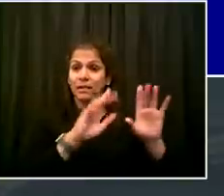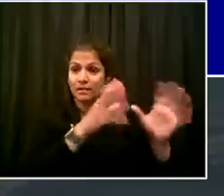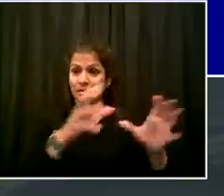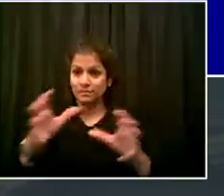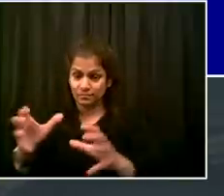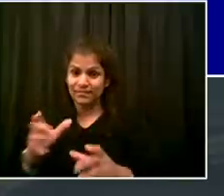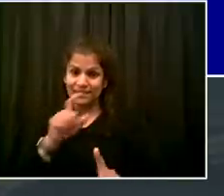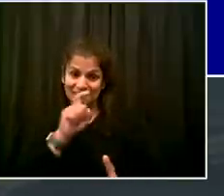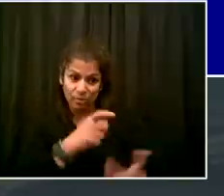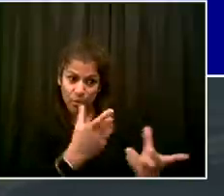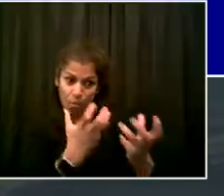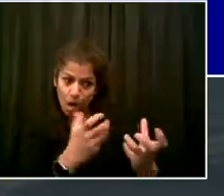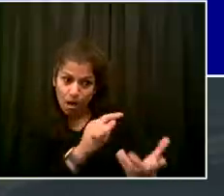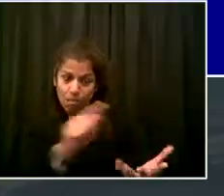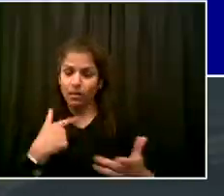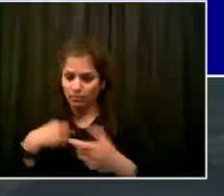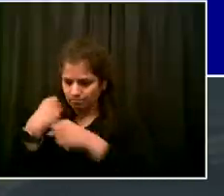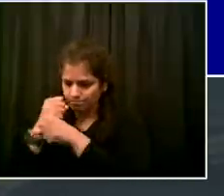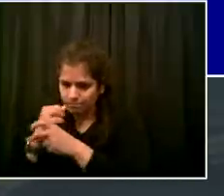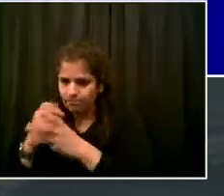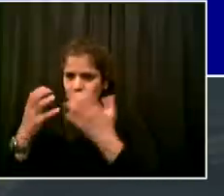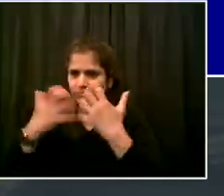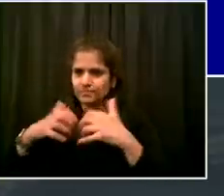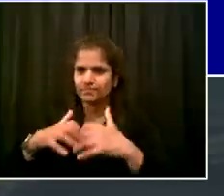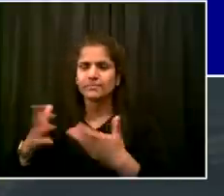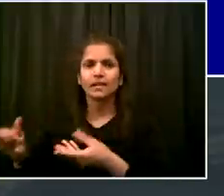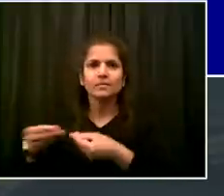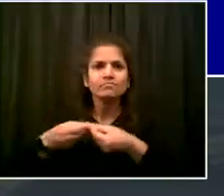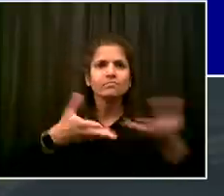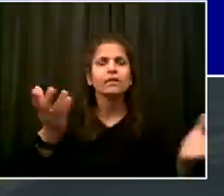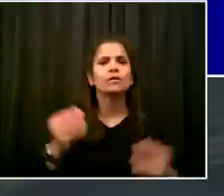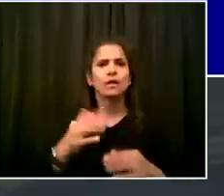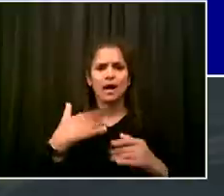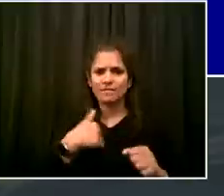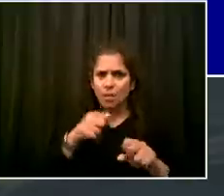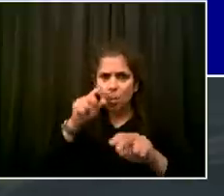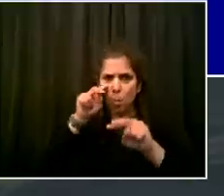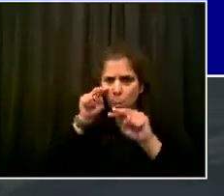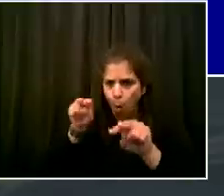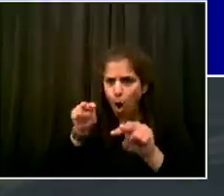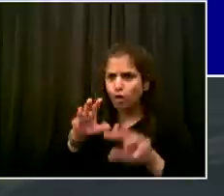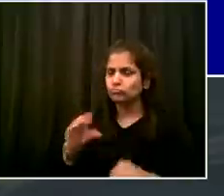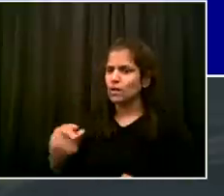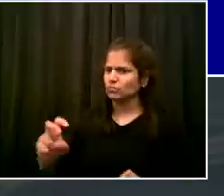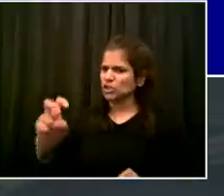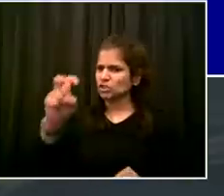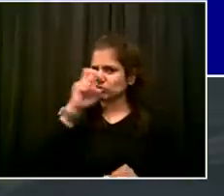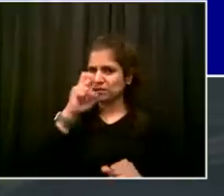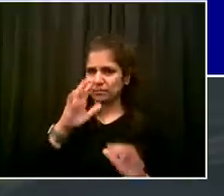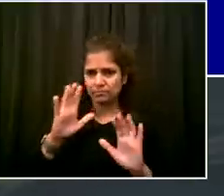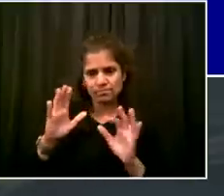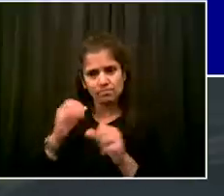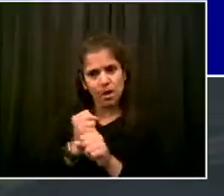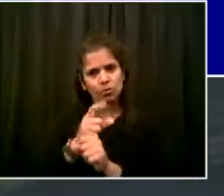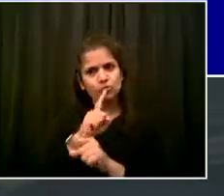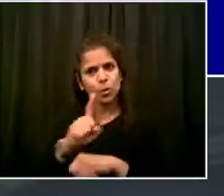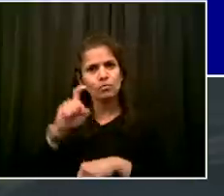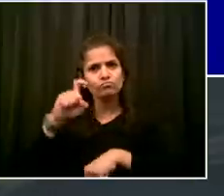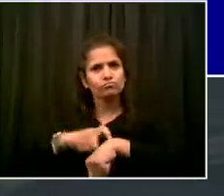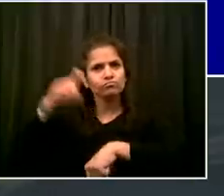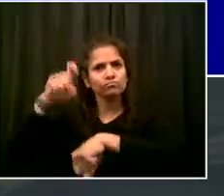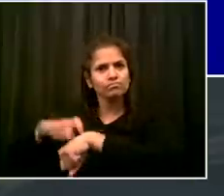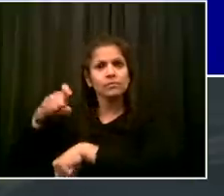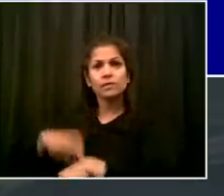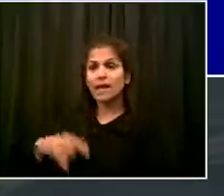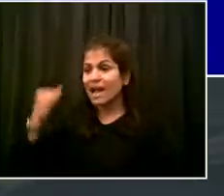meals that don't meet our nutritional guidelines, late or missed delivery, and different meals than you ordered. It's